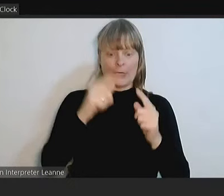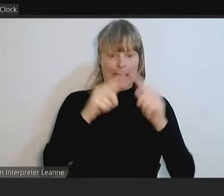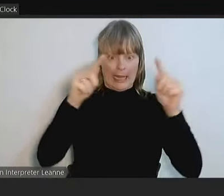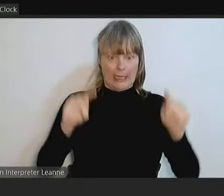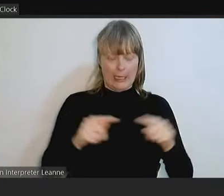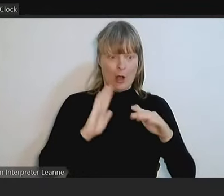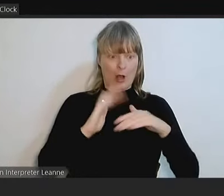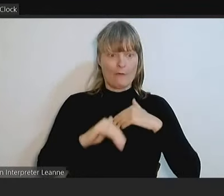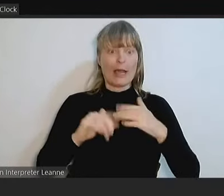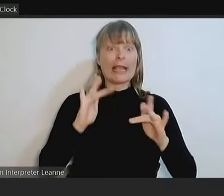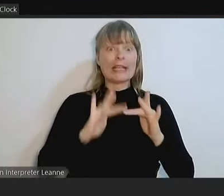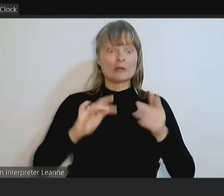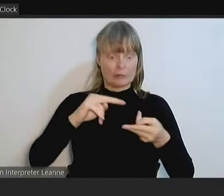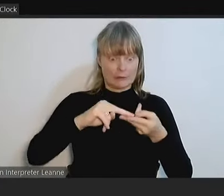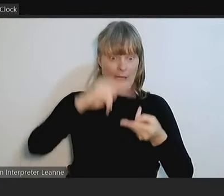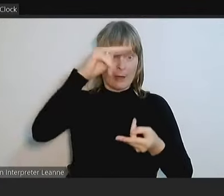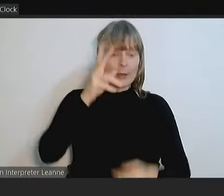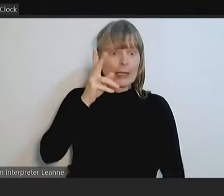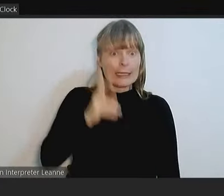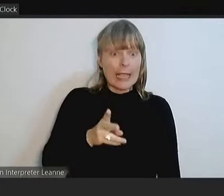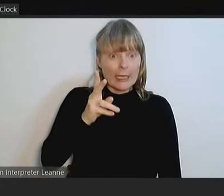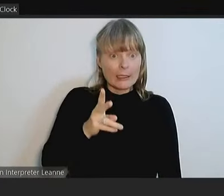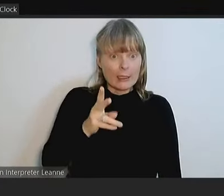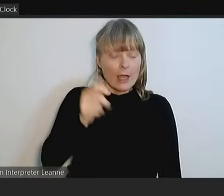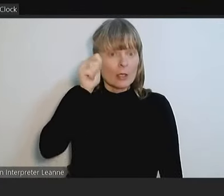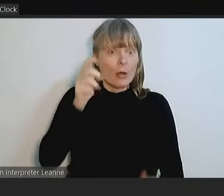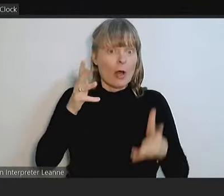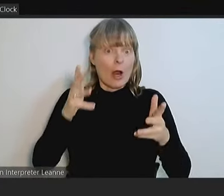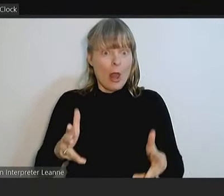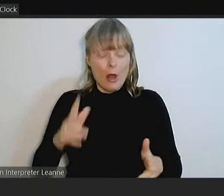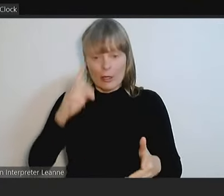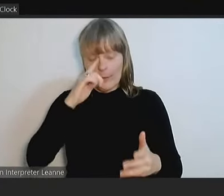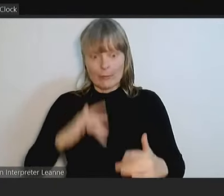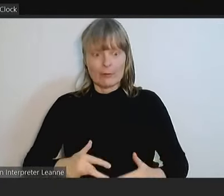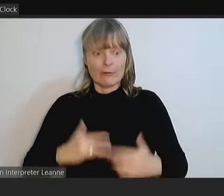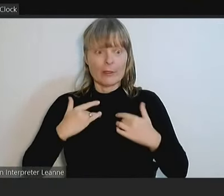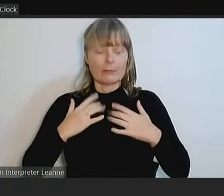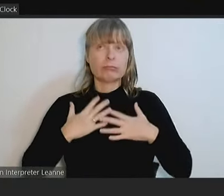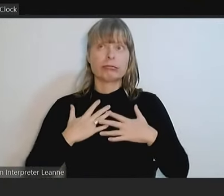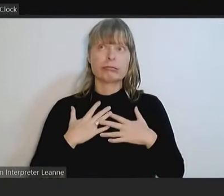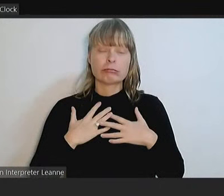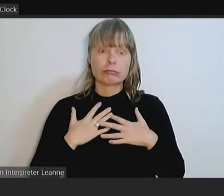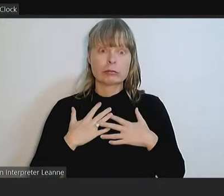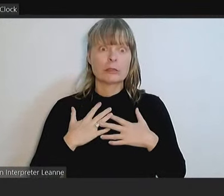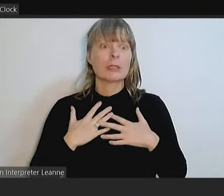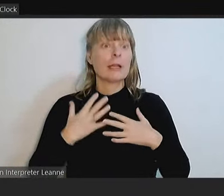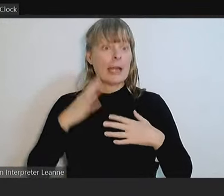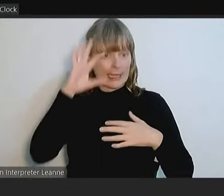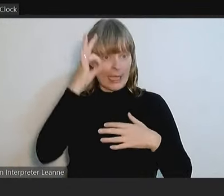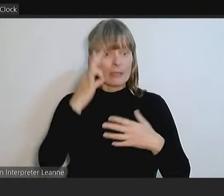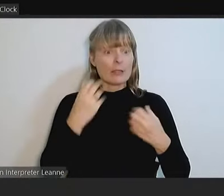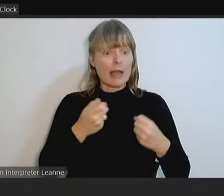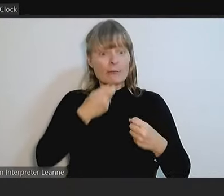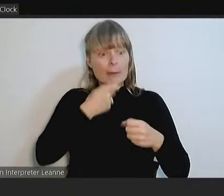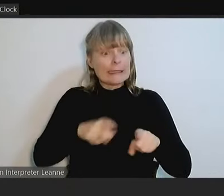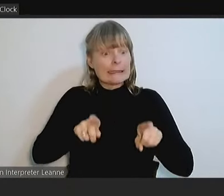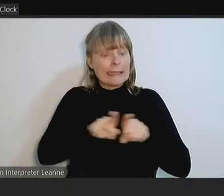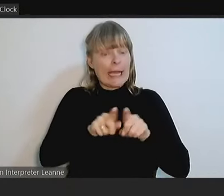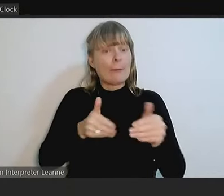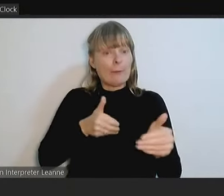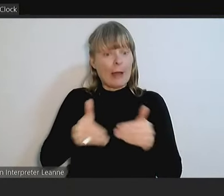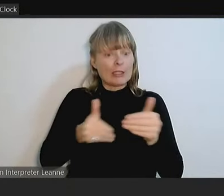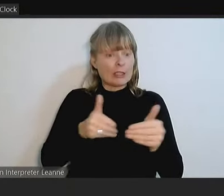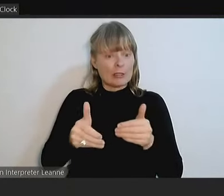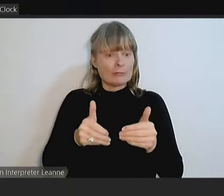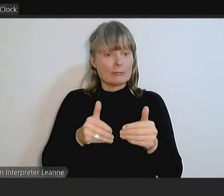that there are a lot of people in our community feeling it really tough. Council does have similar budget pressures in that what we forecast for interest rate rises